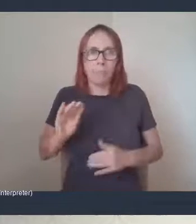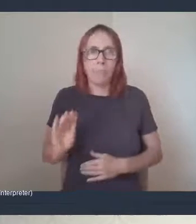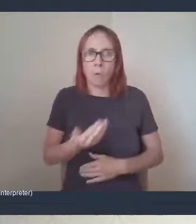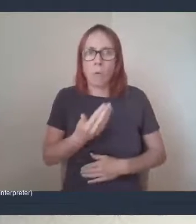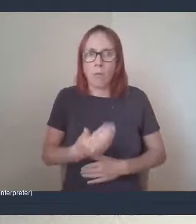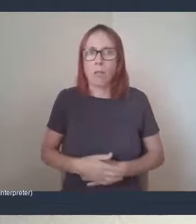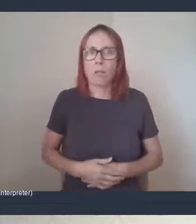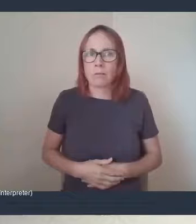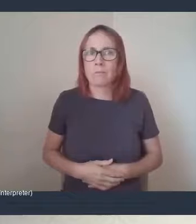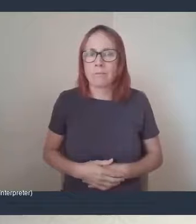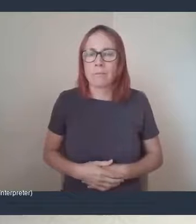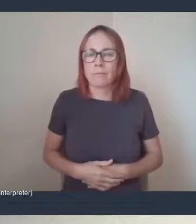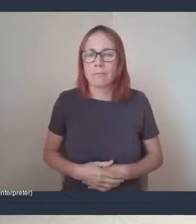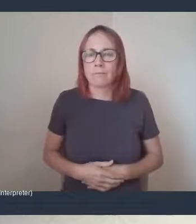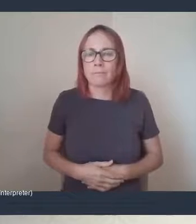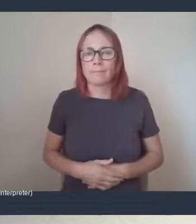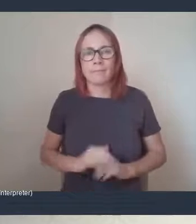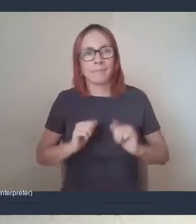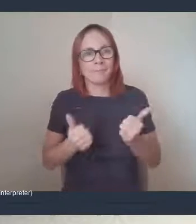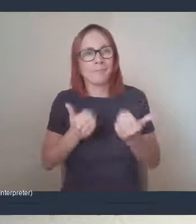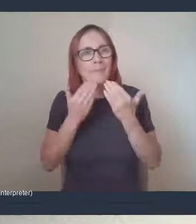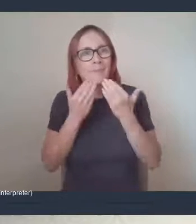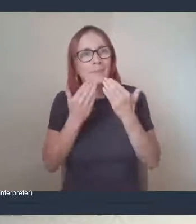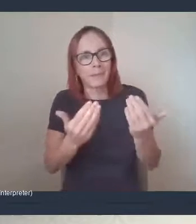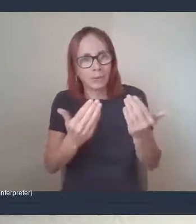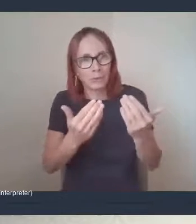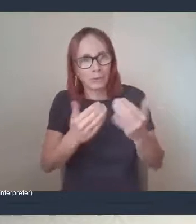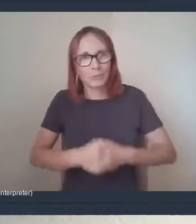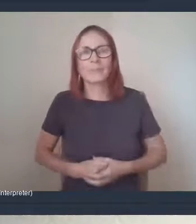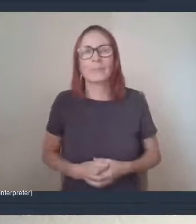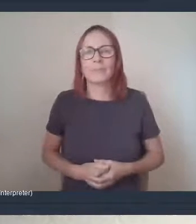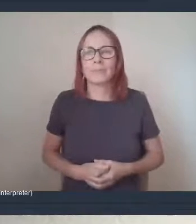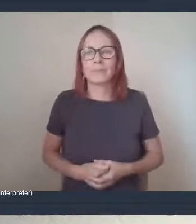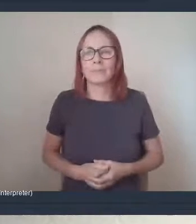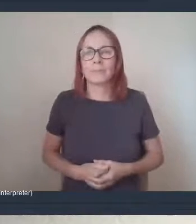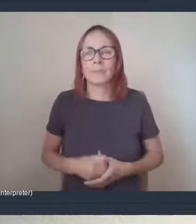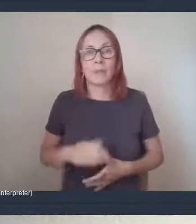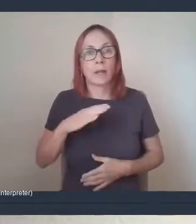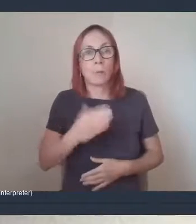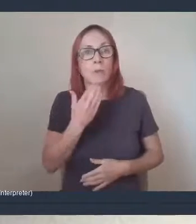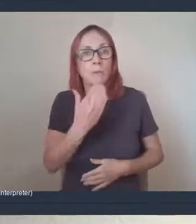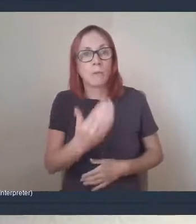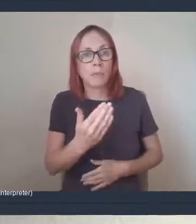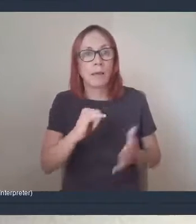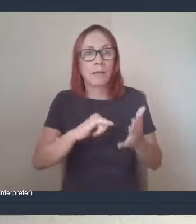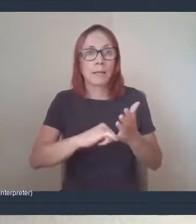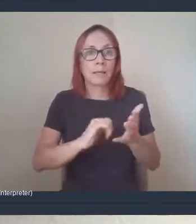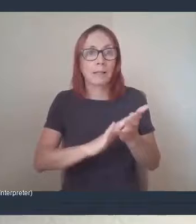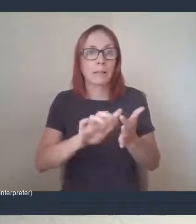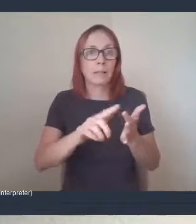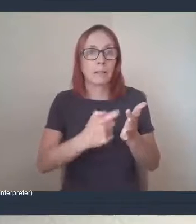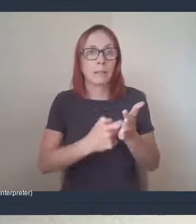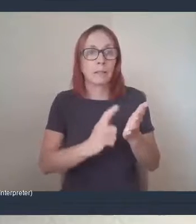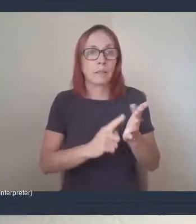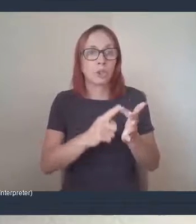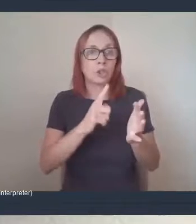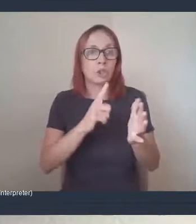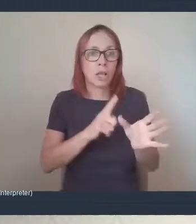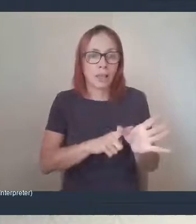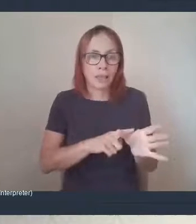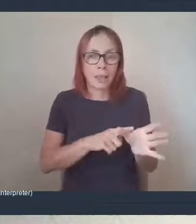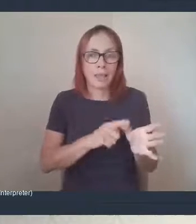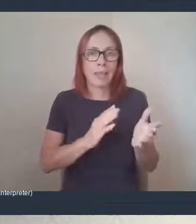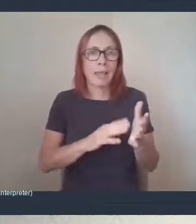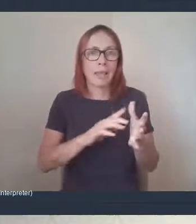Okay, thank you. So, I'd like to thank Shirley and Nyreev from Food for Your Future.